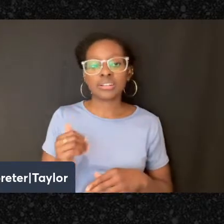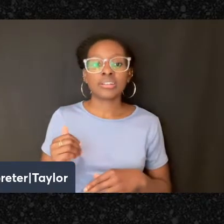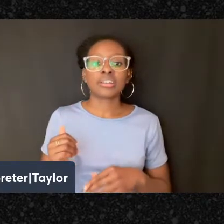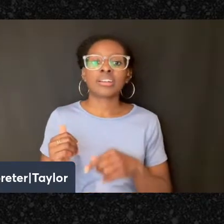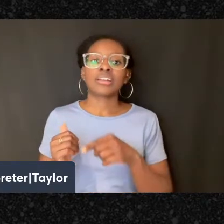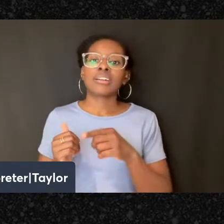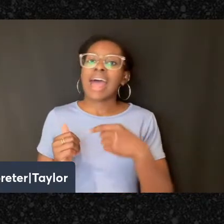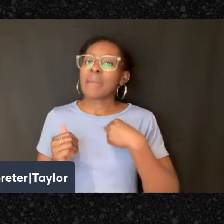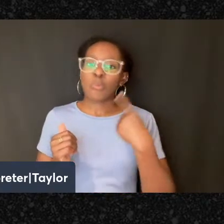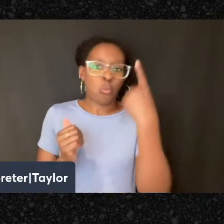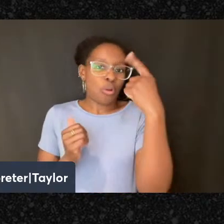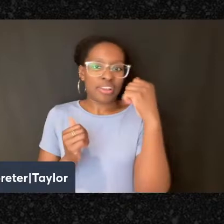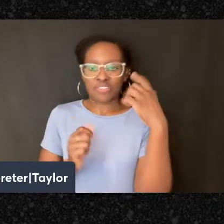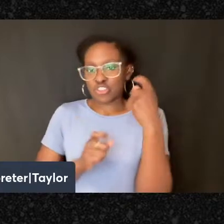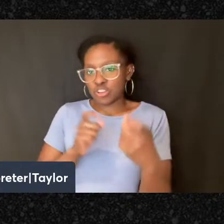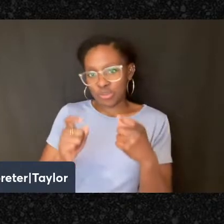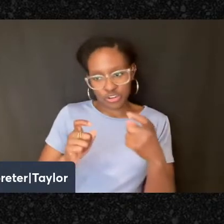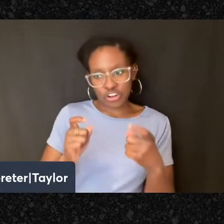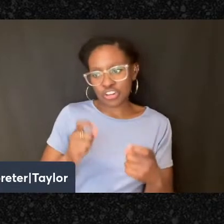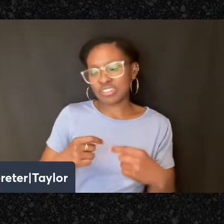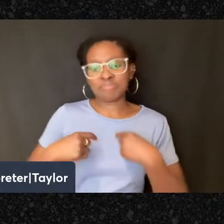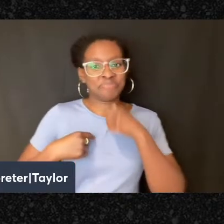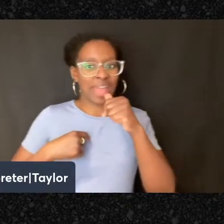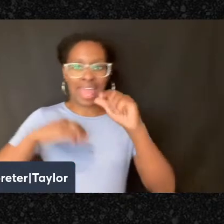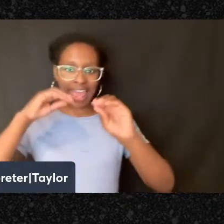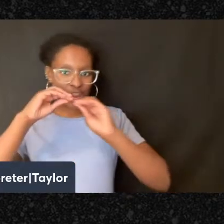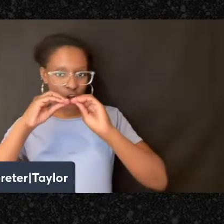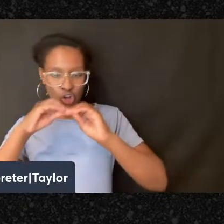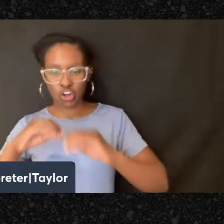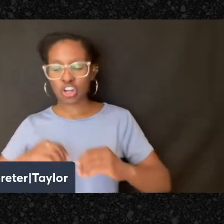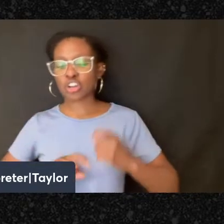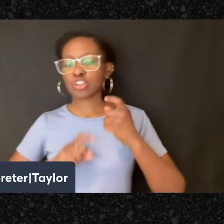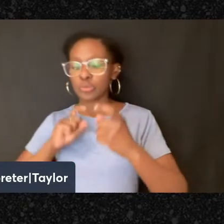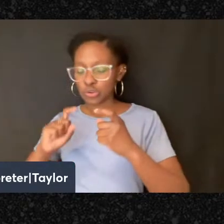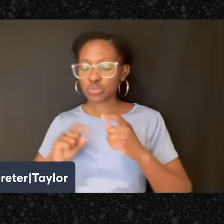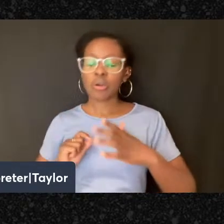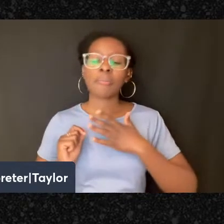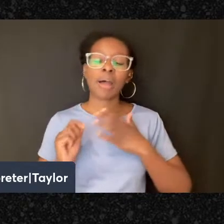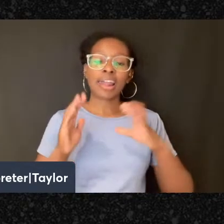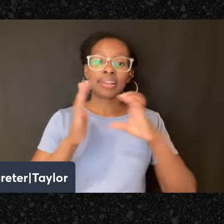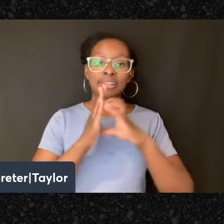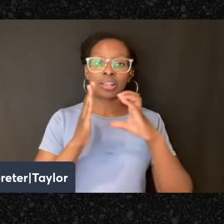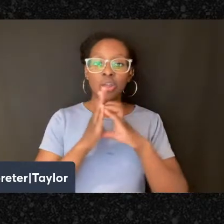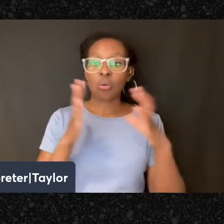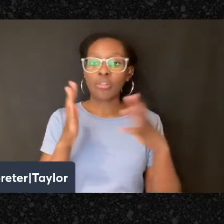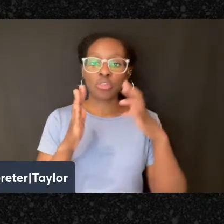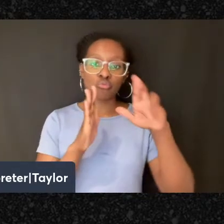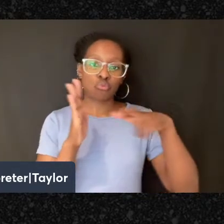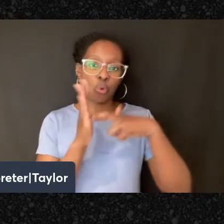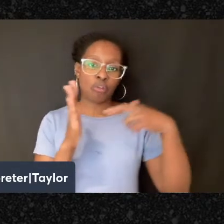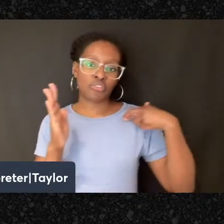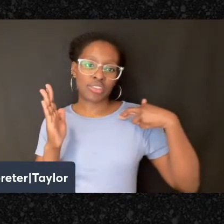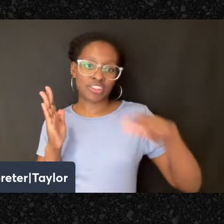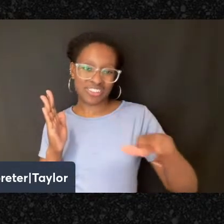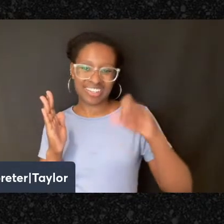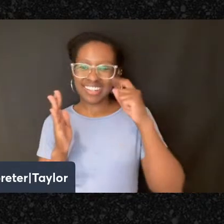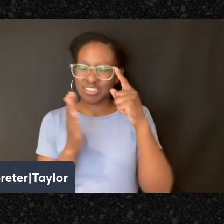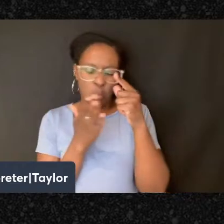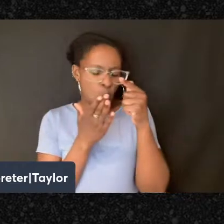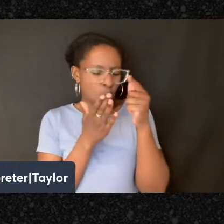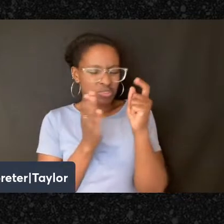one of the contributors. My chapter deals with the role of religion in a small segment